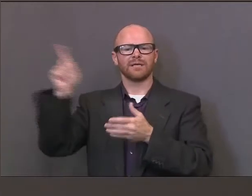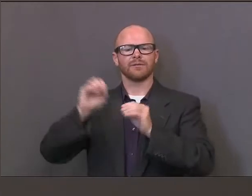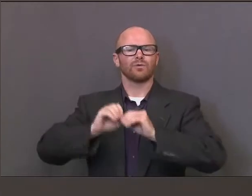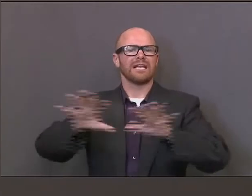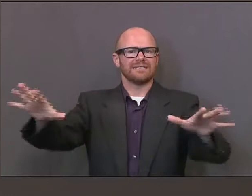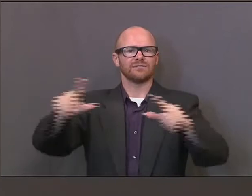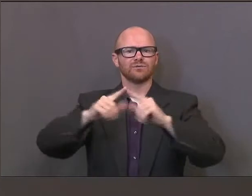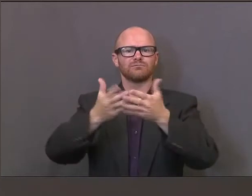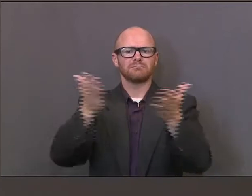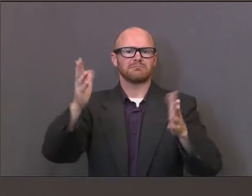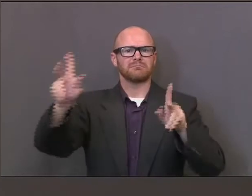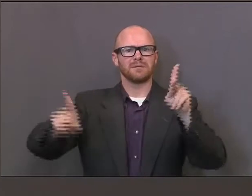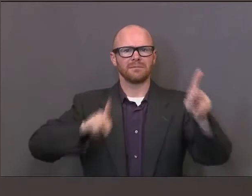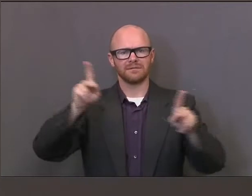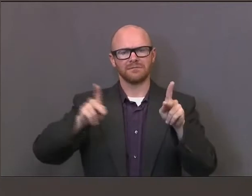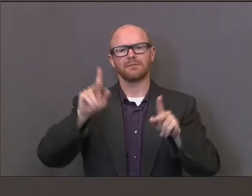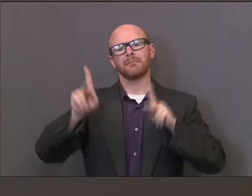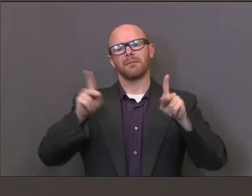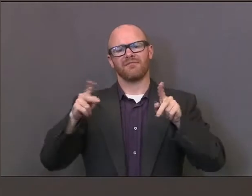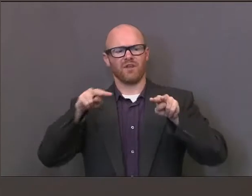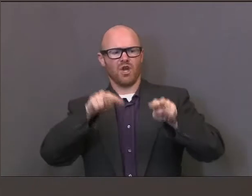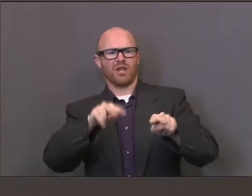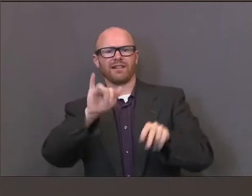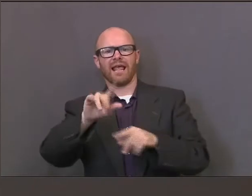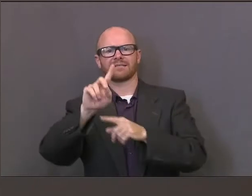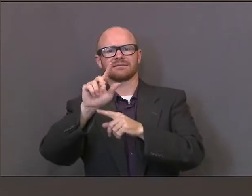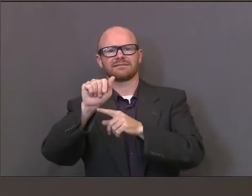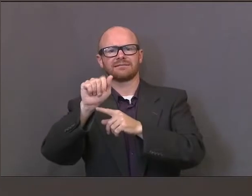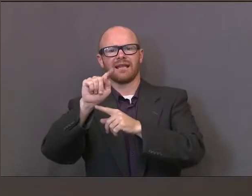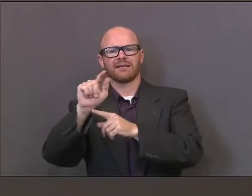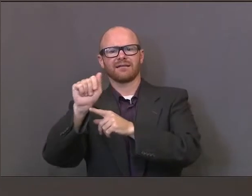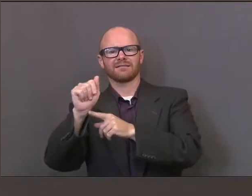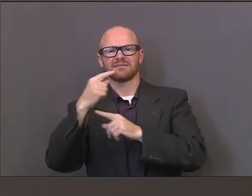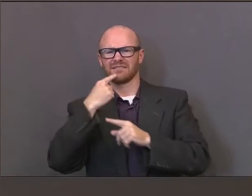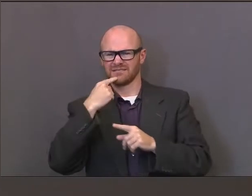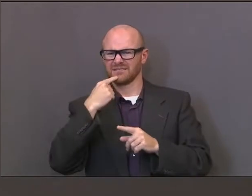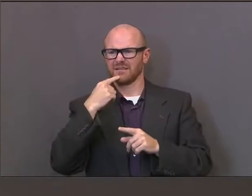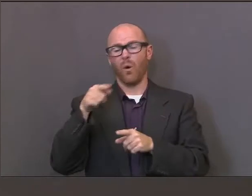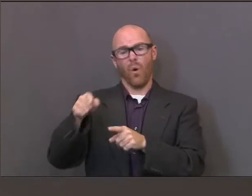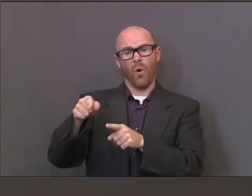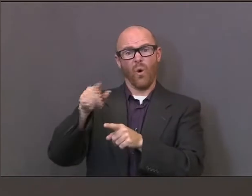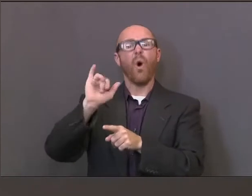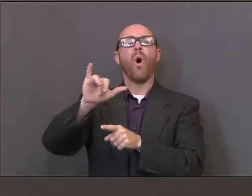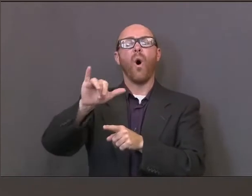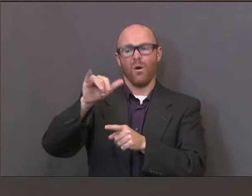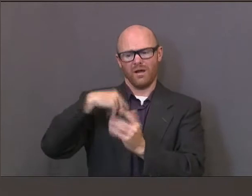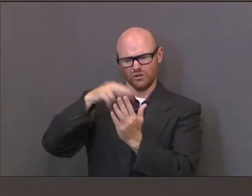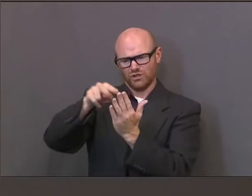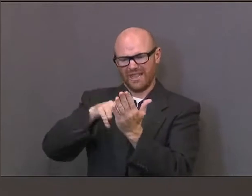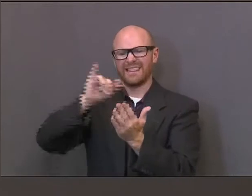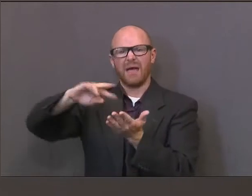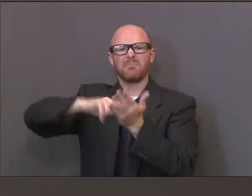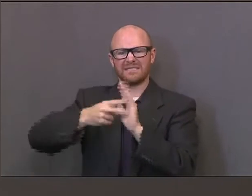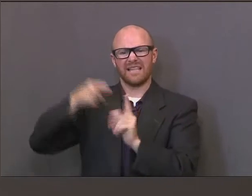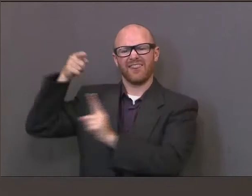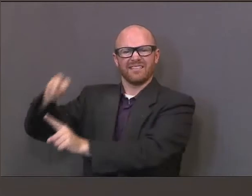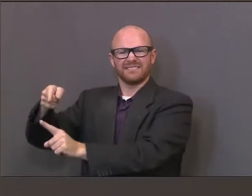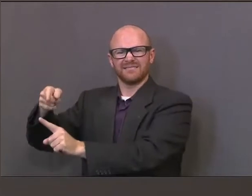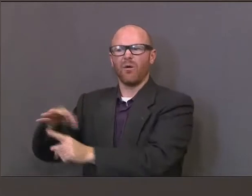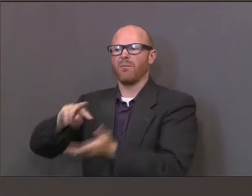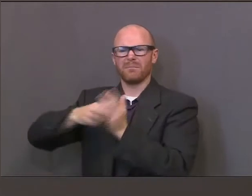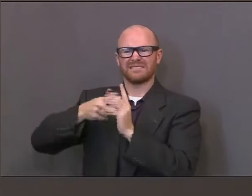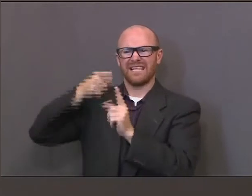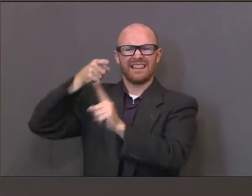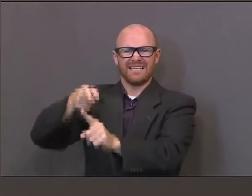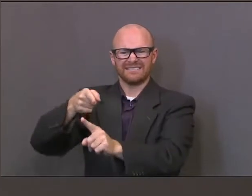And some have looked at the data and thought, oh, gee, this means something other than what it means. Some of those